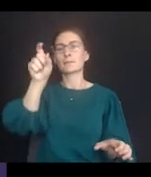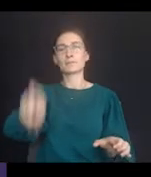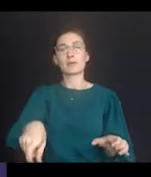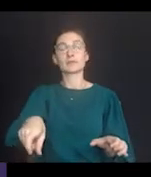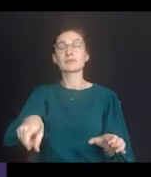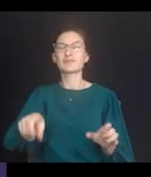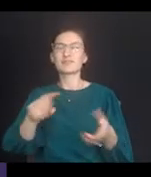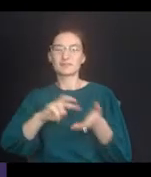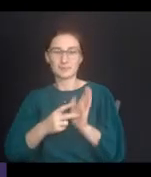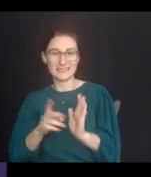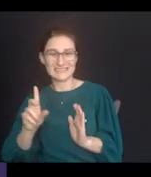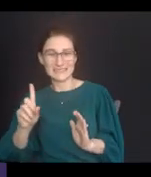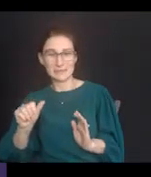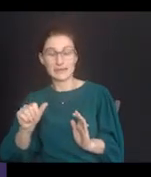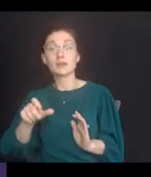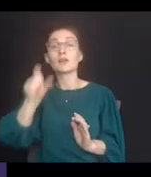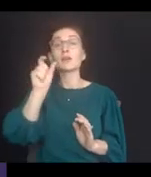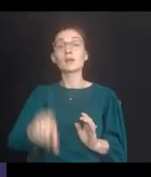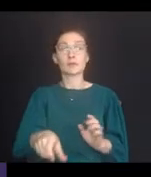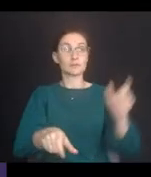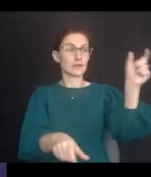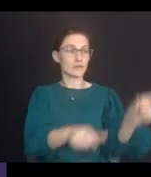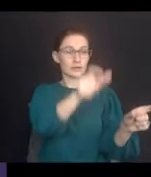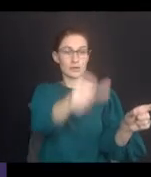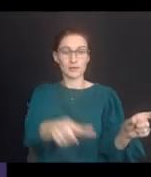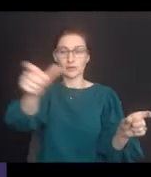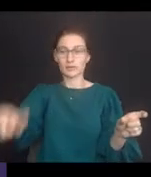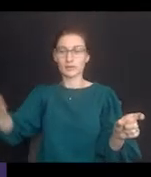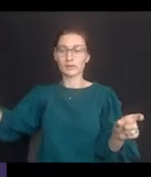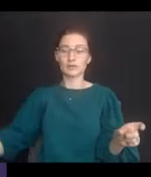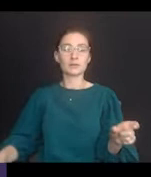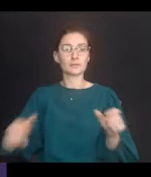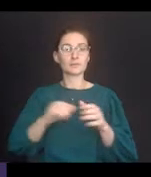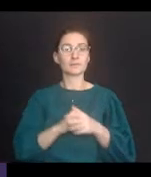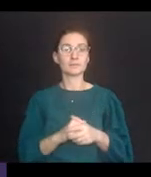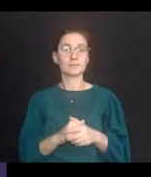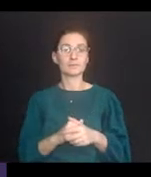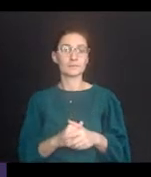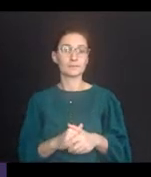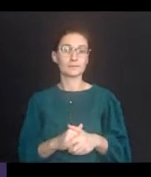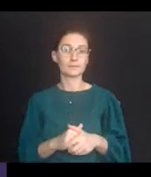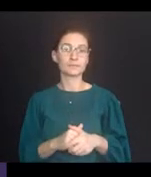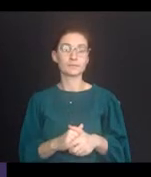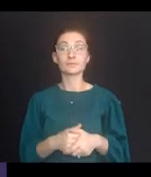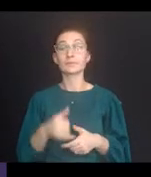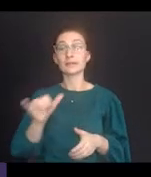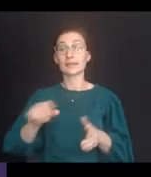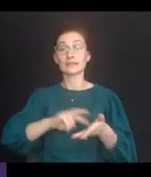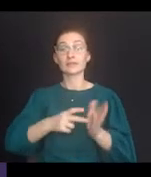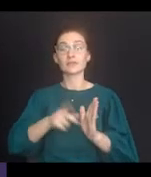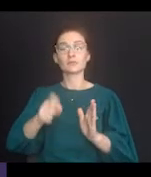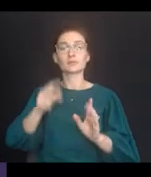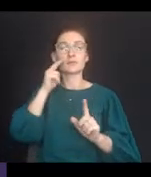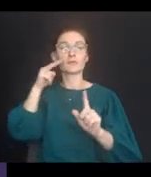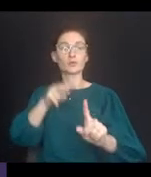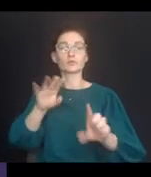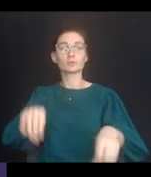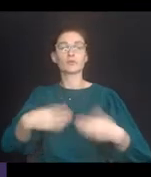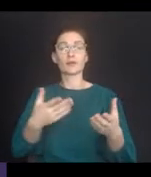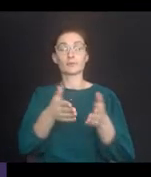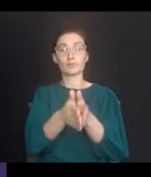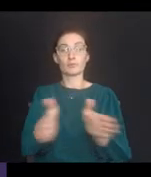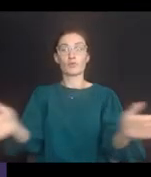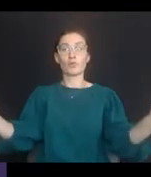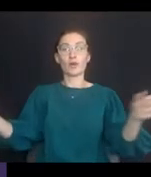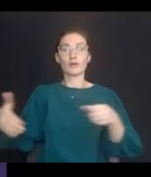and therefore has a disability, must be made on a case-by-case basis. The definition must be viewed to